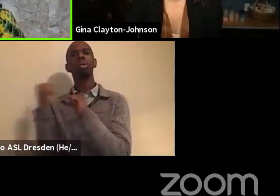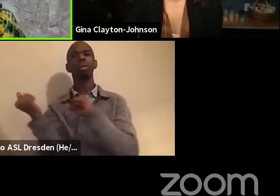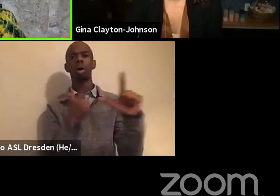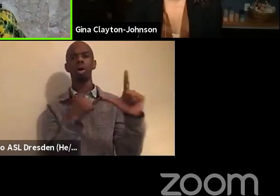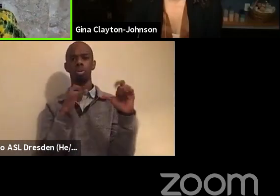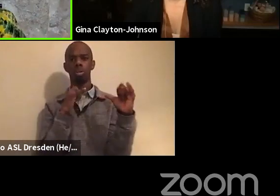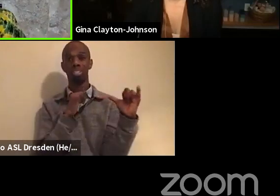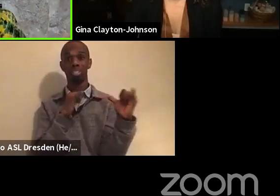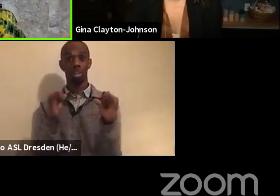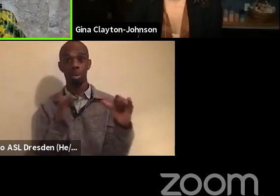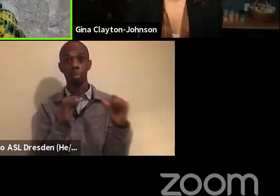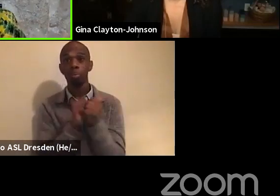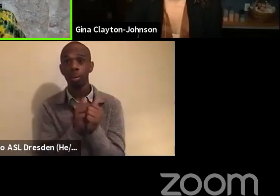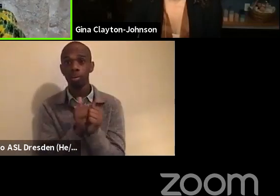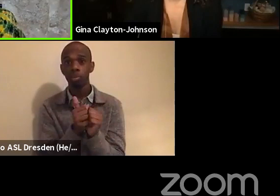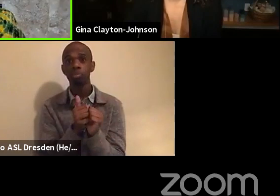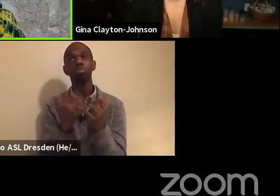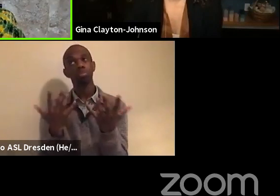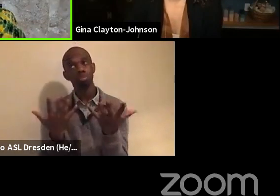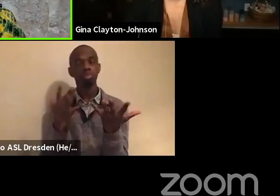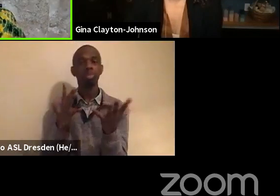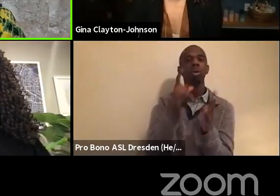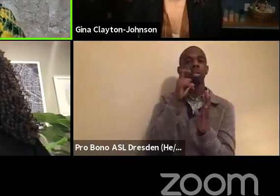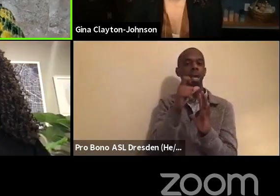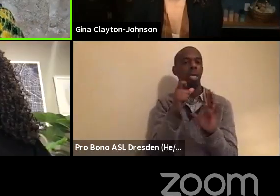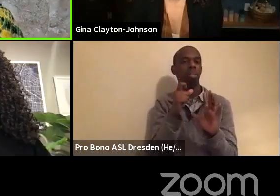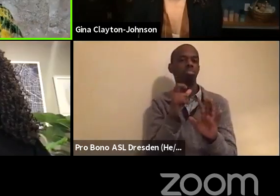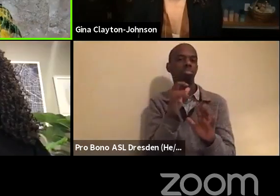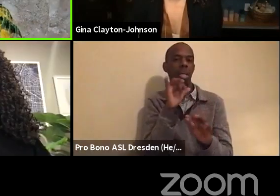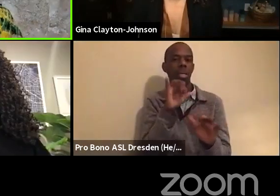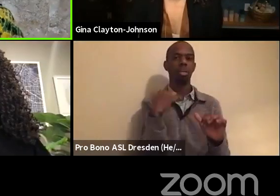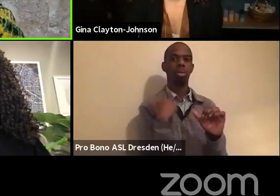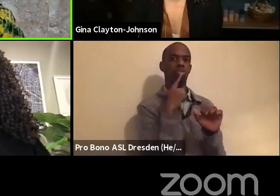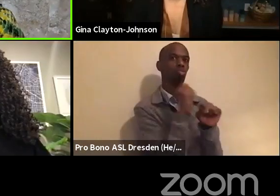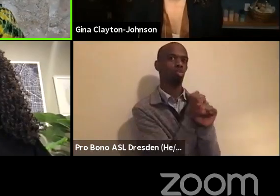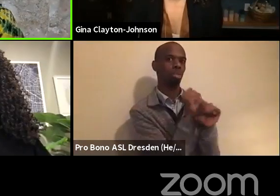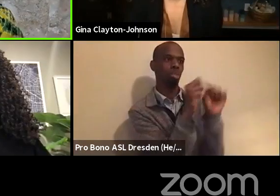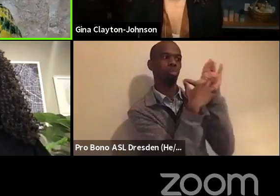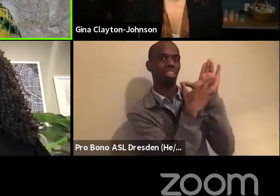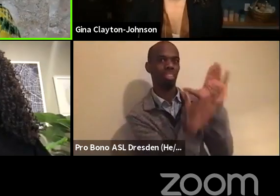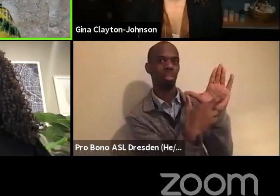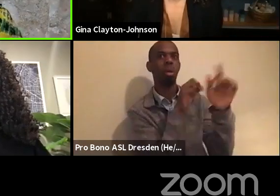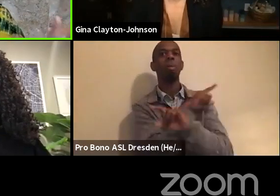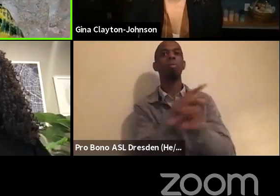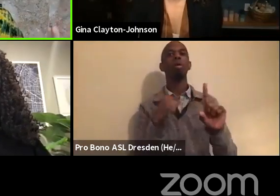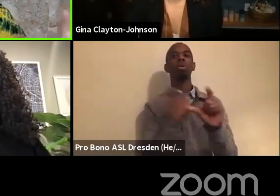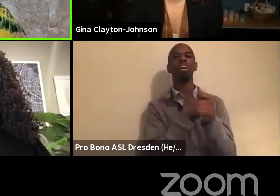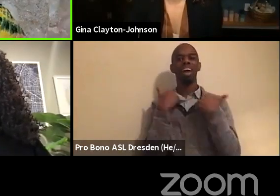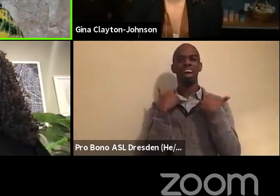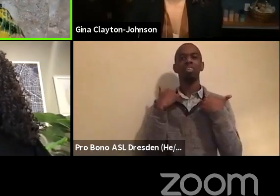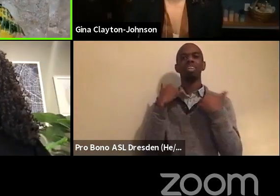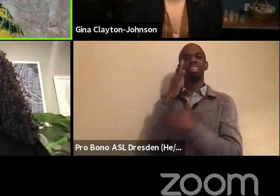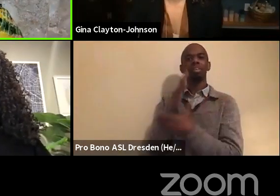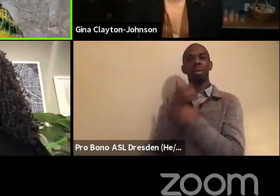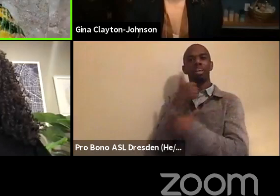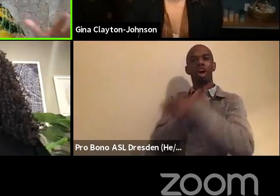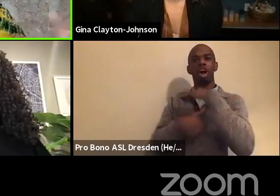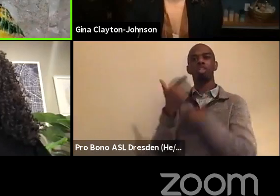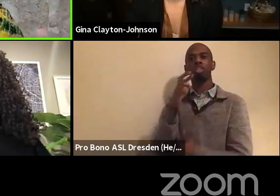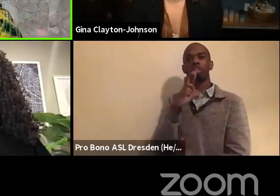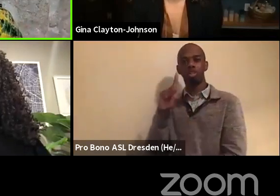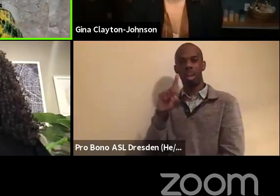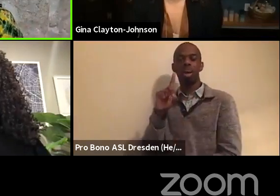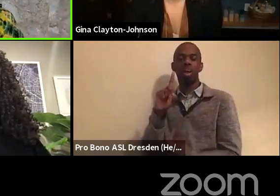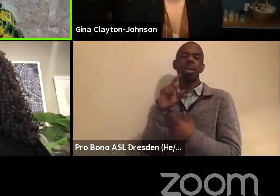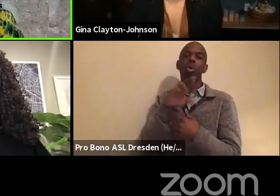not that I ever represent this, but we all have some affiliation with USC, right? So undergrad, grad, some, we